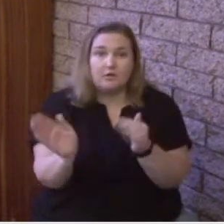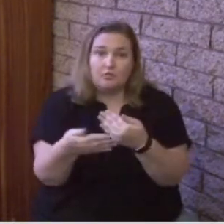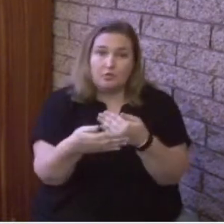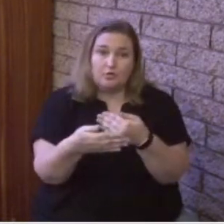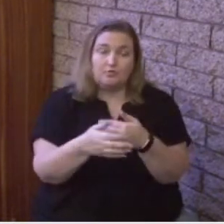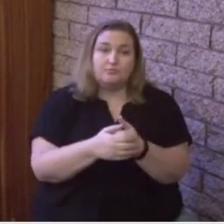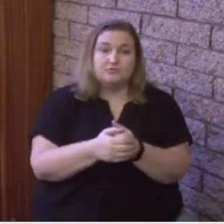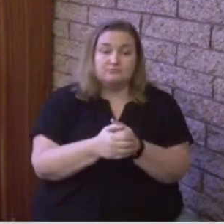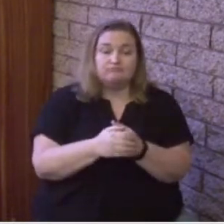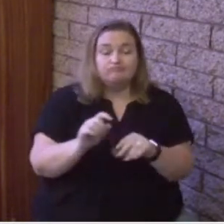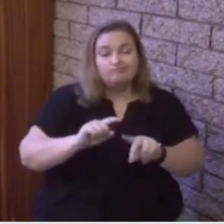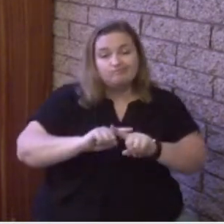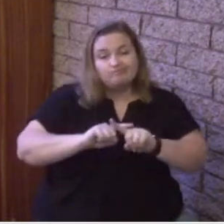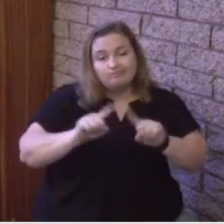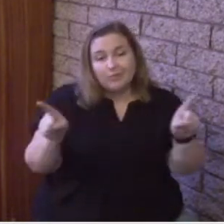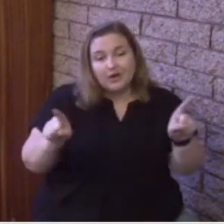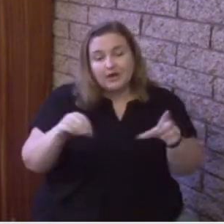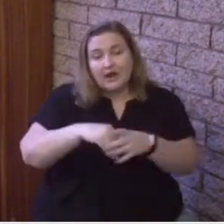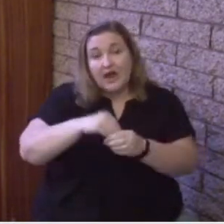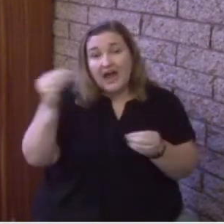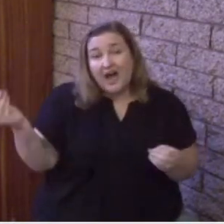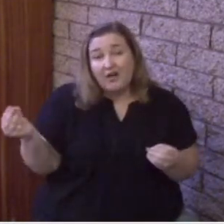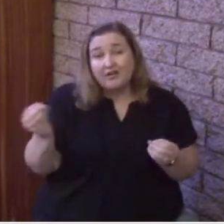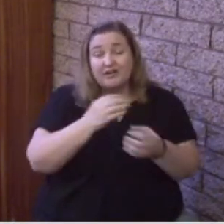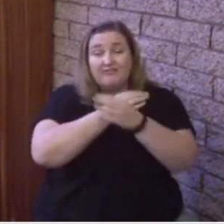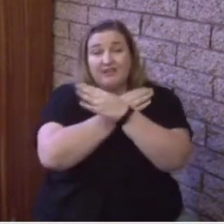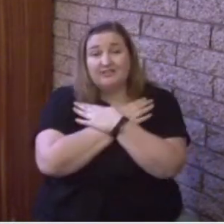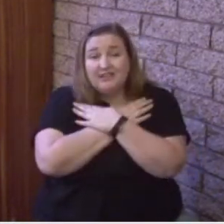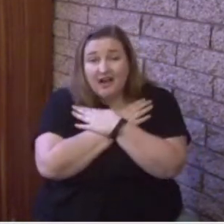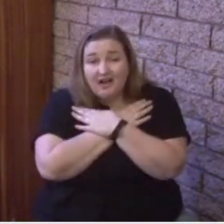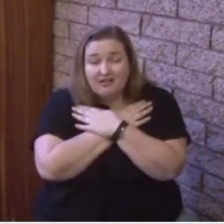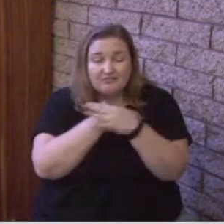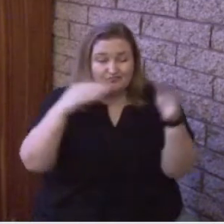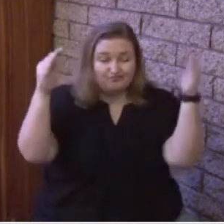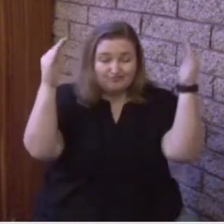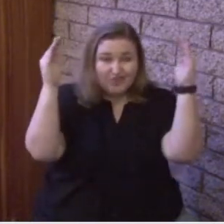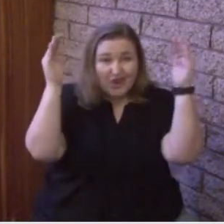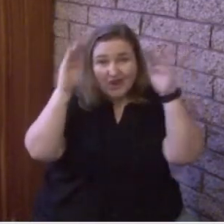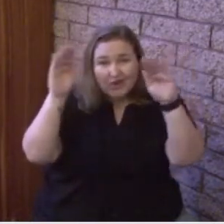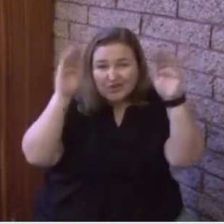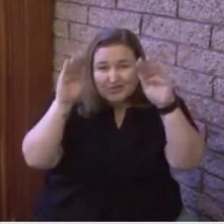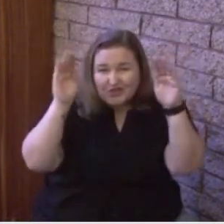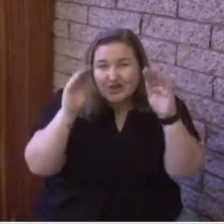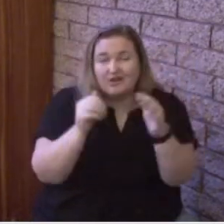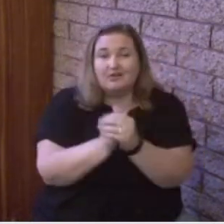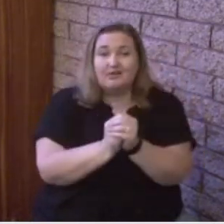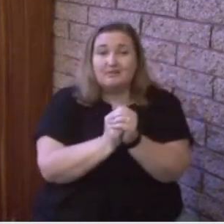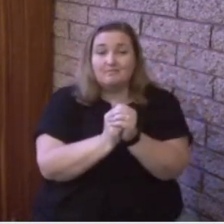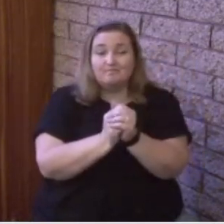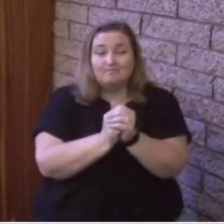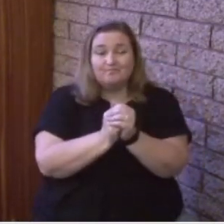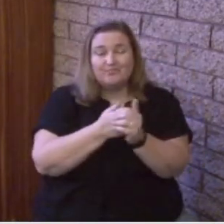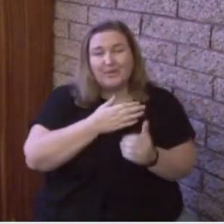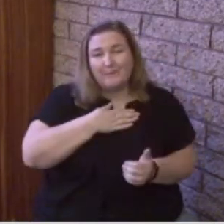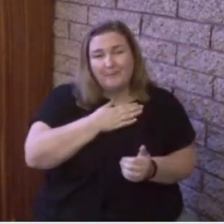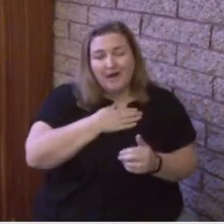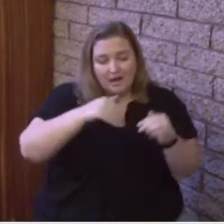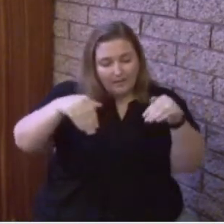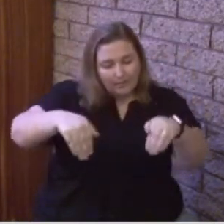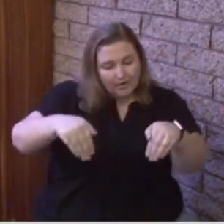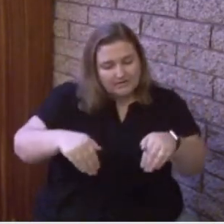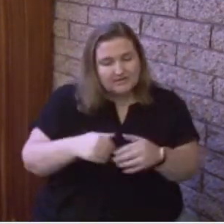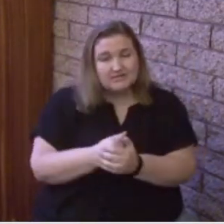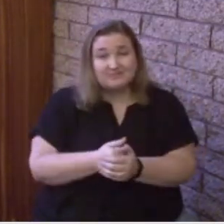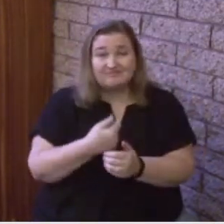But out of His love and concern, He's saying, I need to, in my presence, I need to go